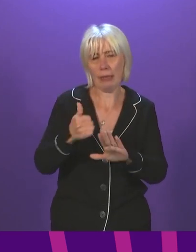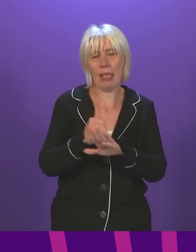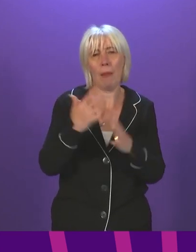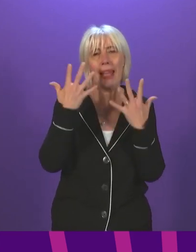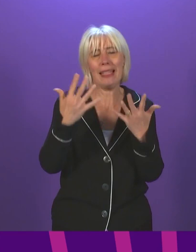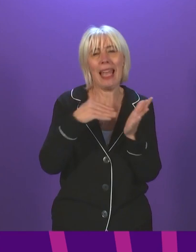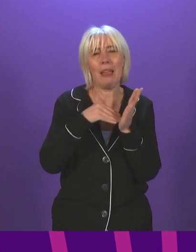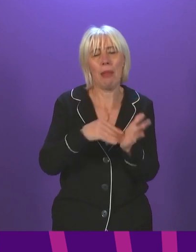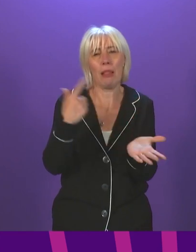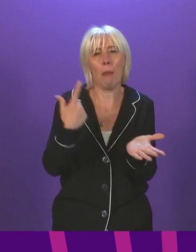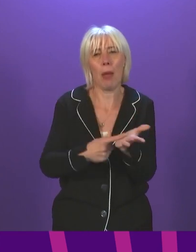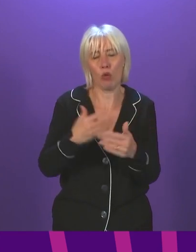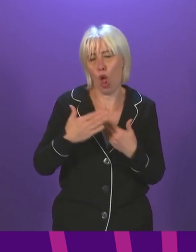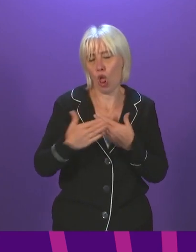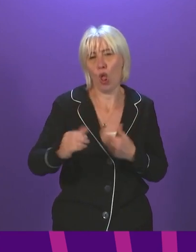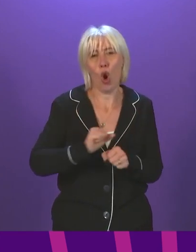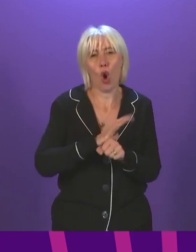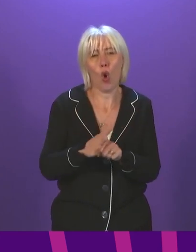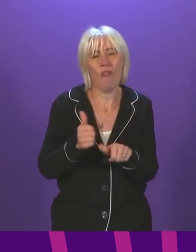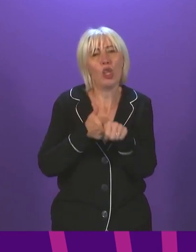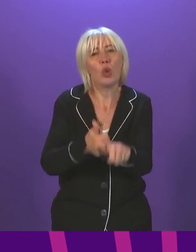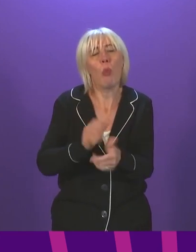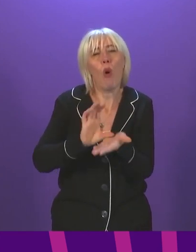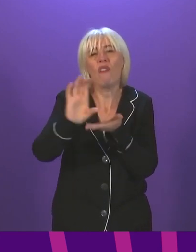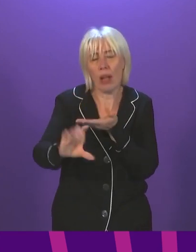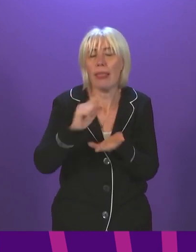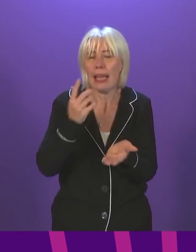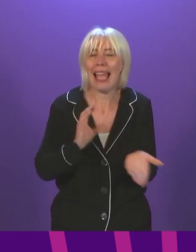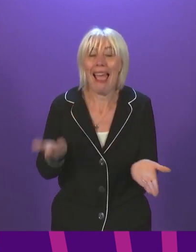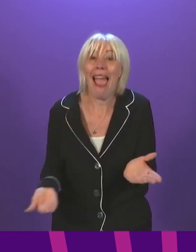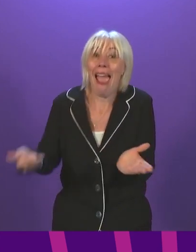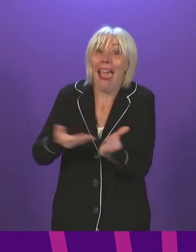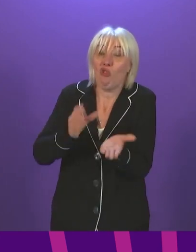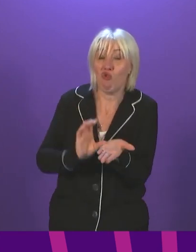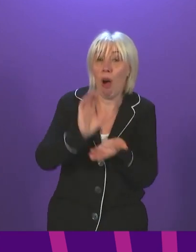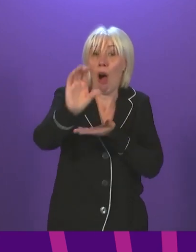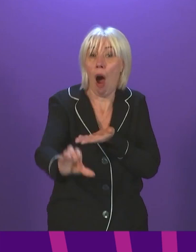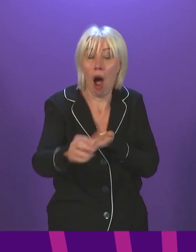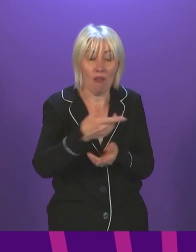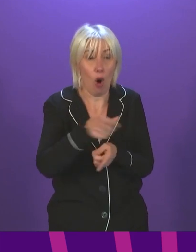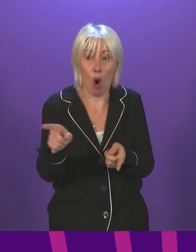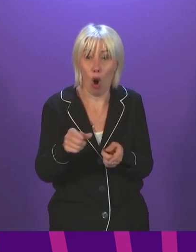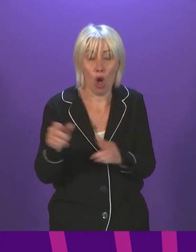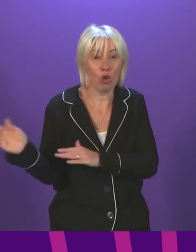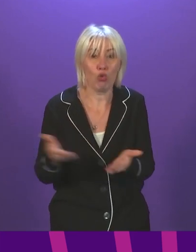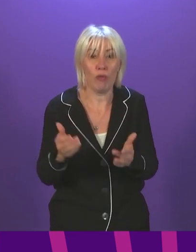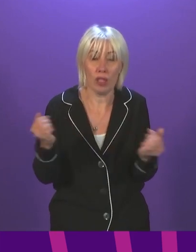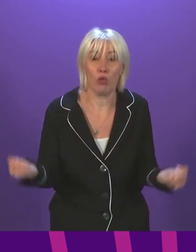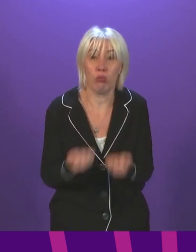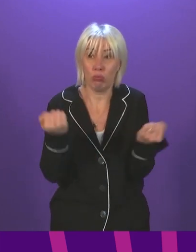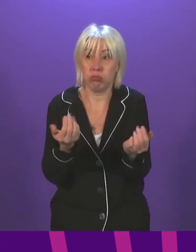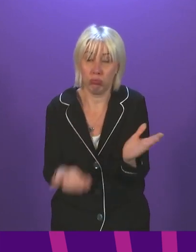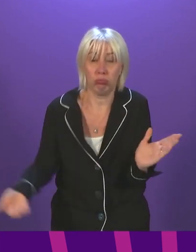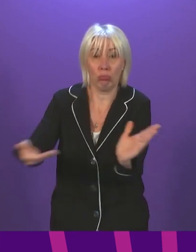million long COVID support fund. That is an additional resource designed to strengthen services across the country for people with long